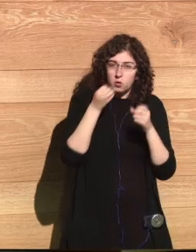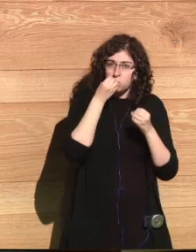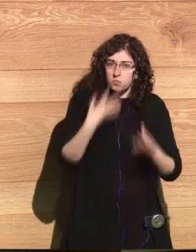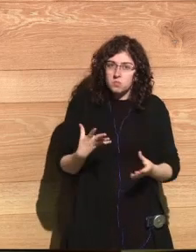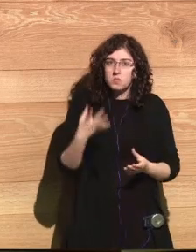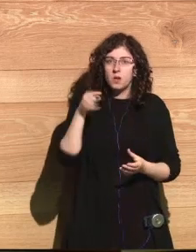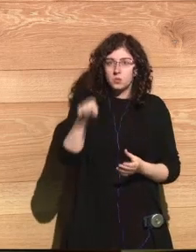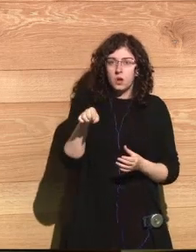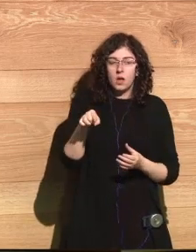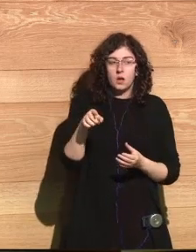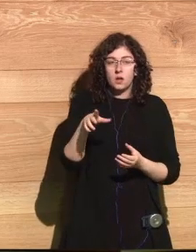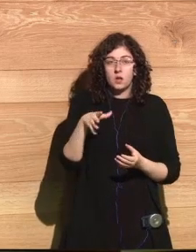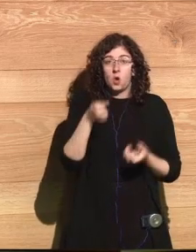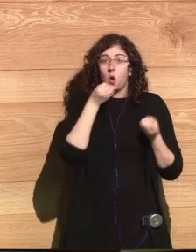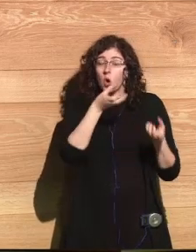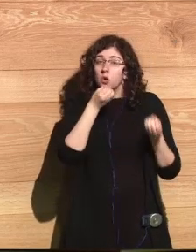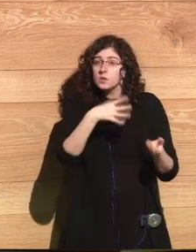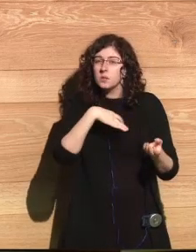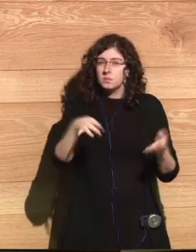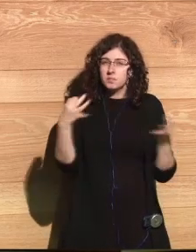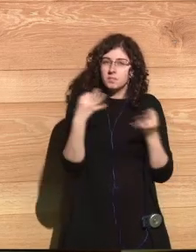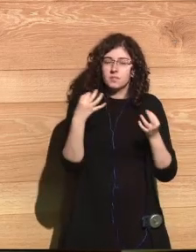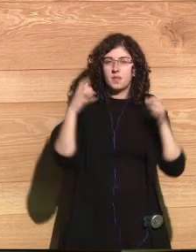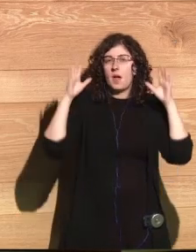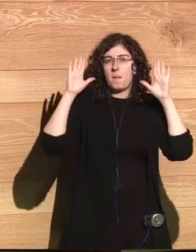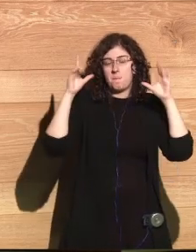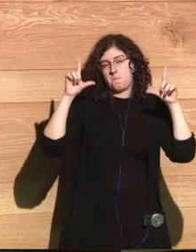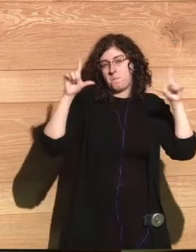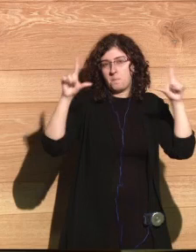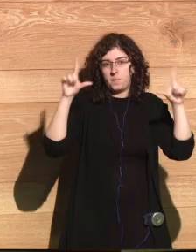that banner that they're holding there?